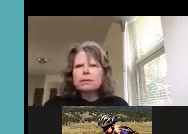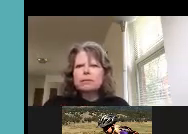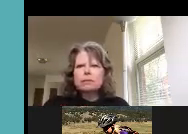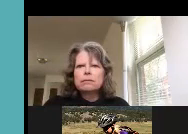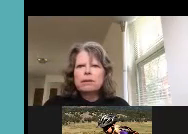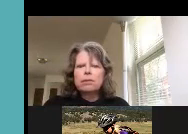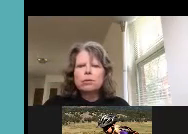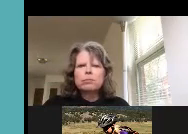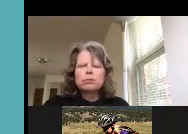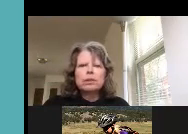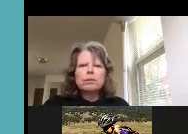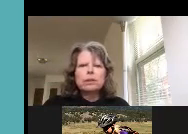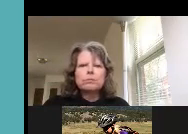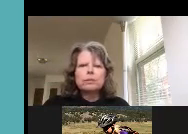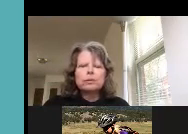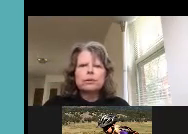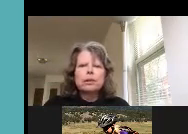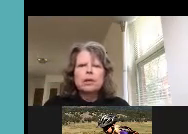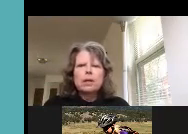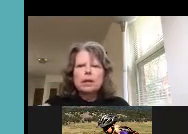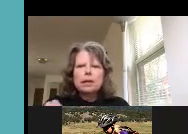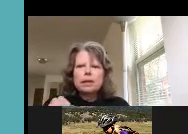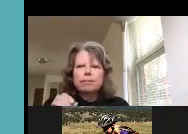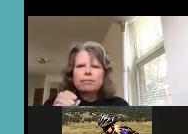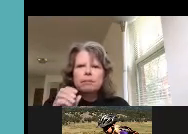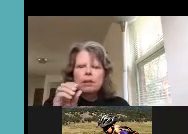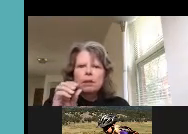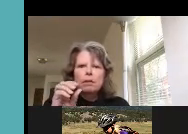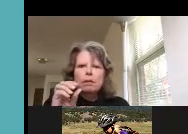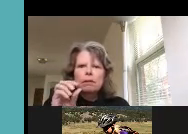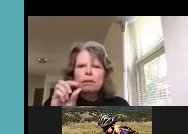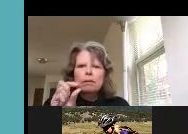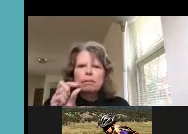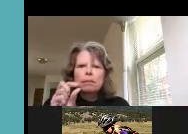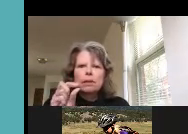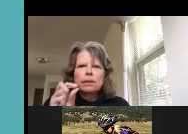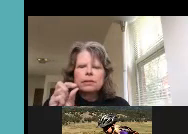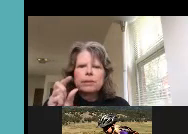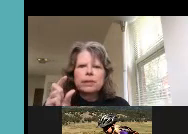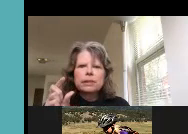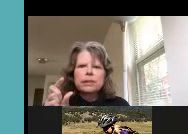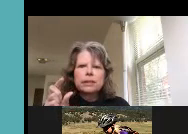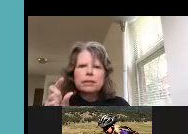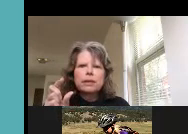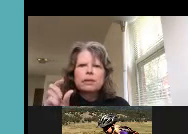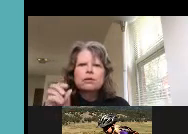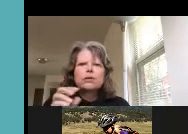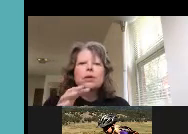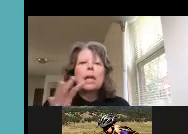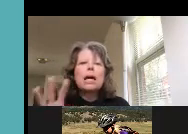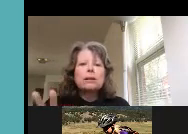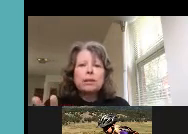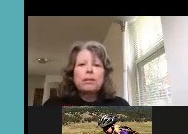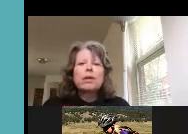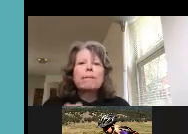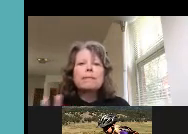ipad because the camera was much better than my computer um the uh somebody had said so there